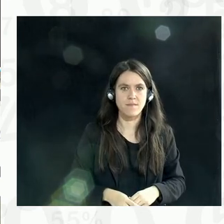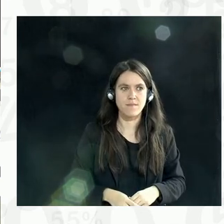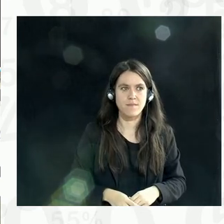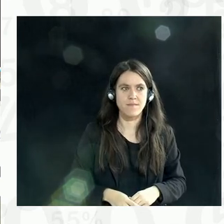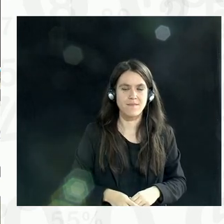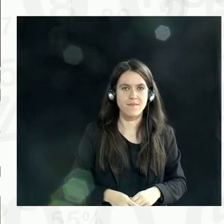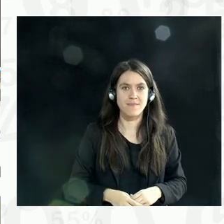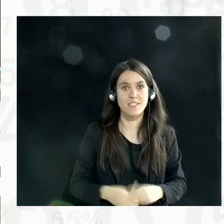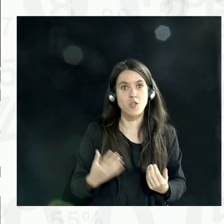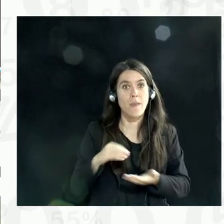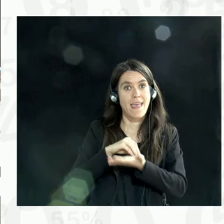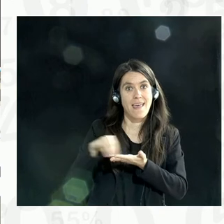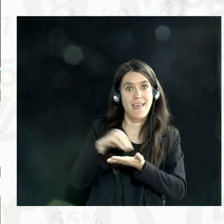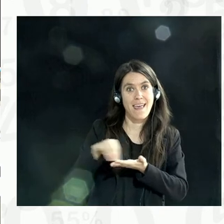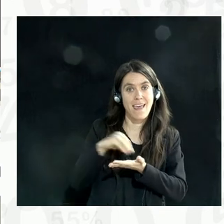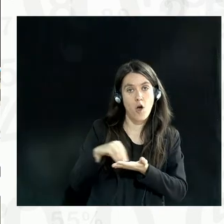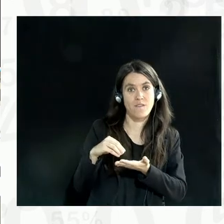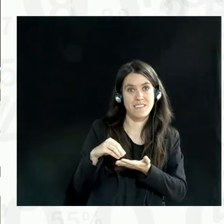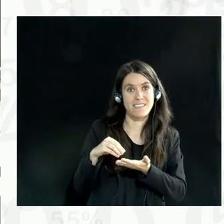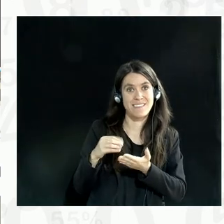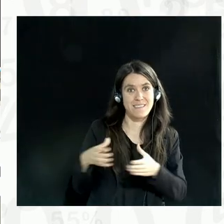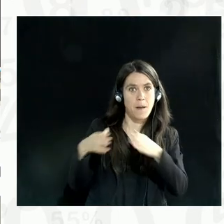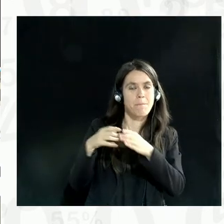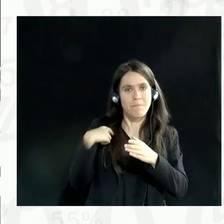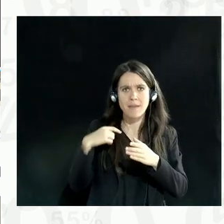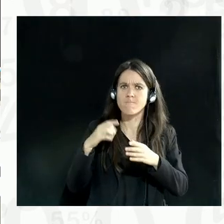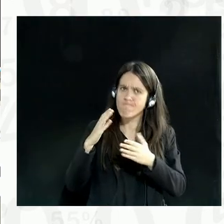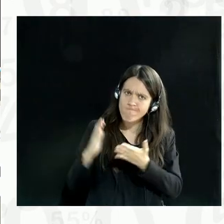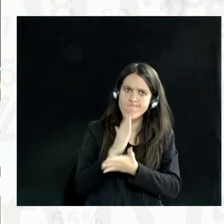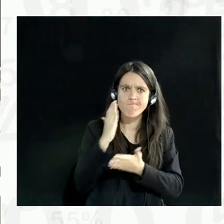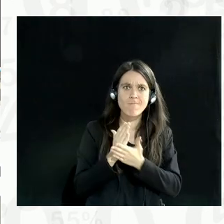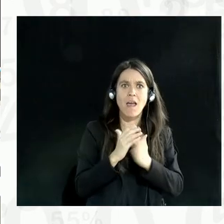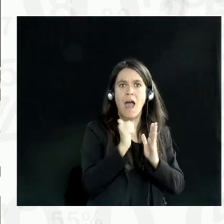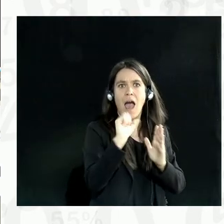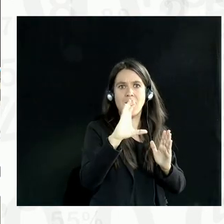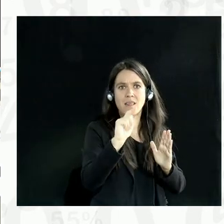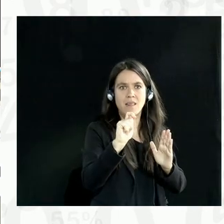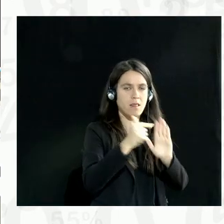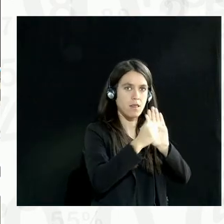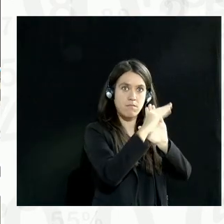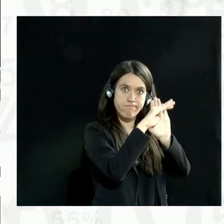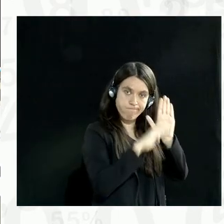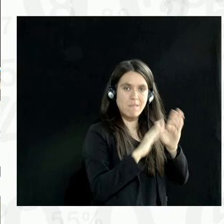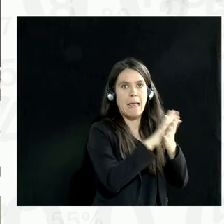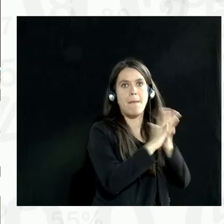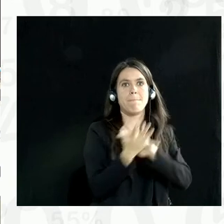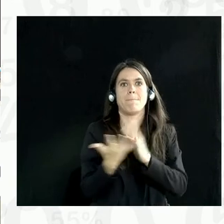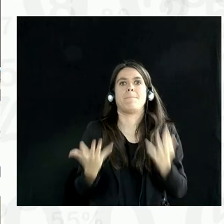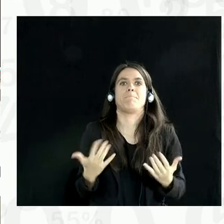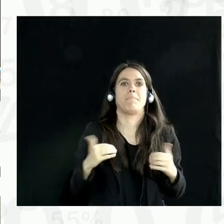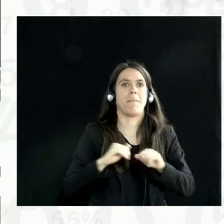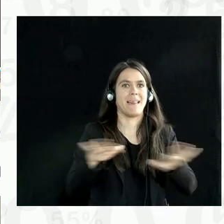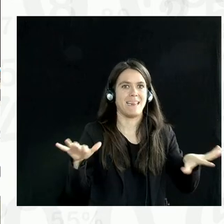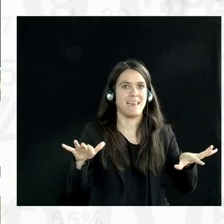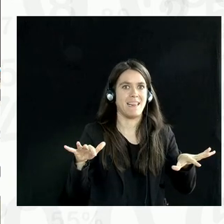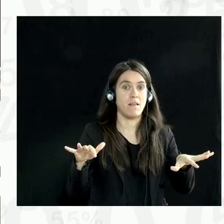full operation of the act. Now, the implementation of the act, obviously, comes with a number of challenges. The challenges in most